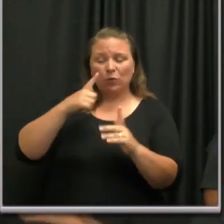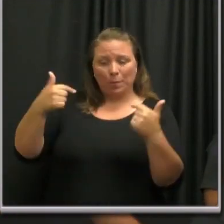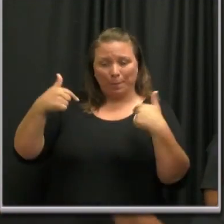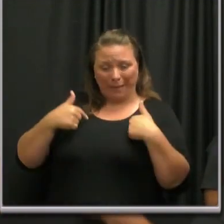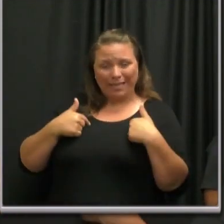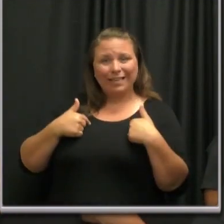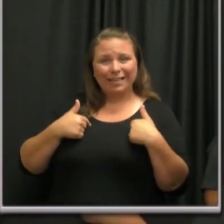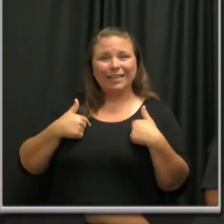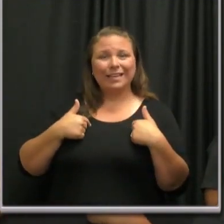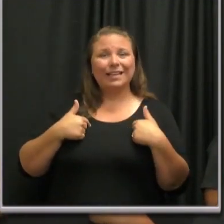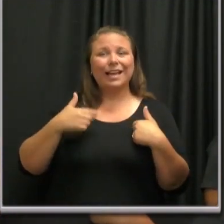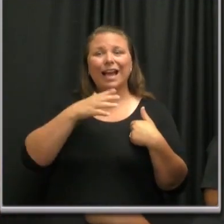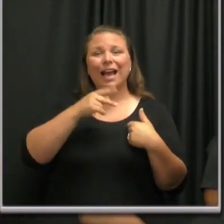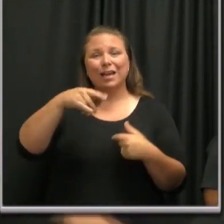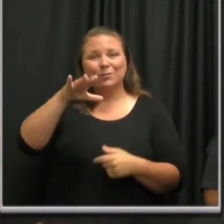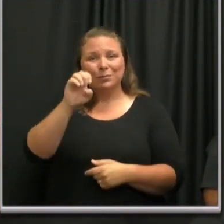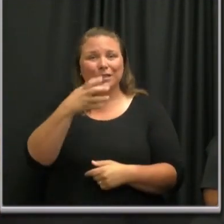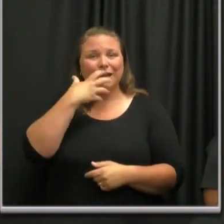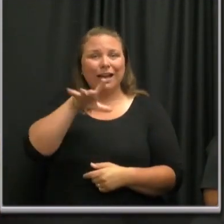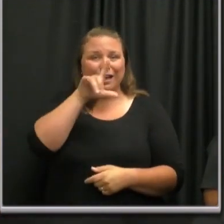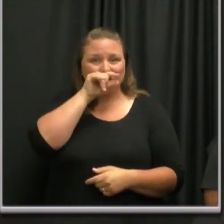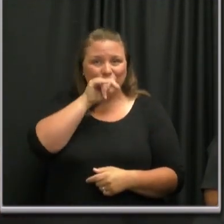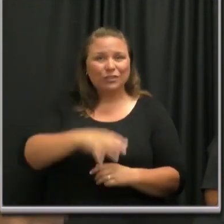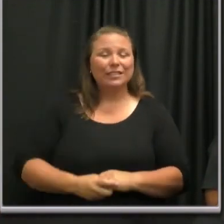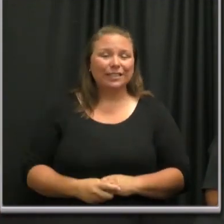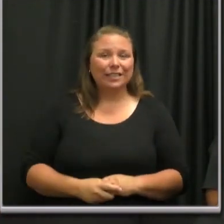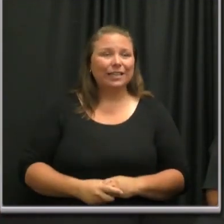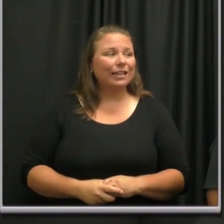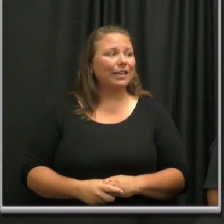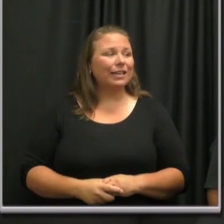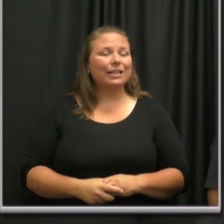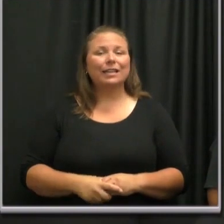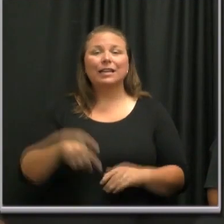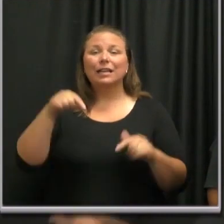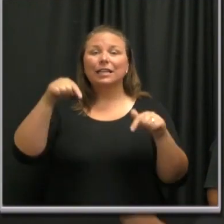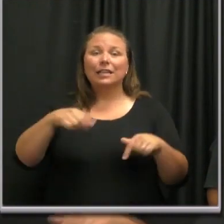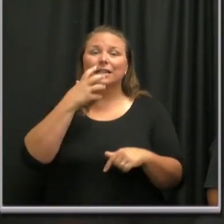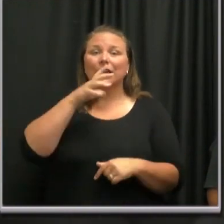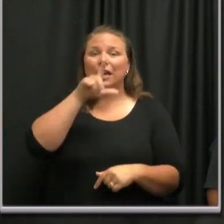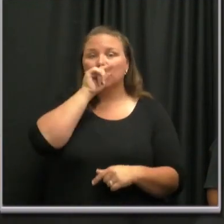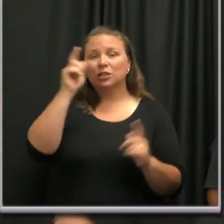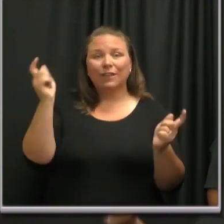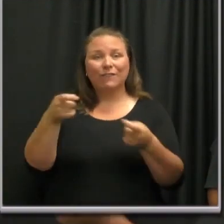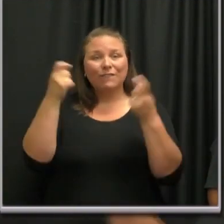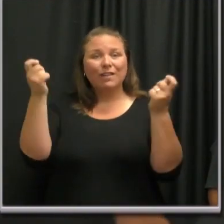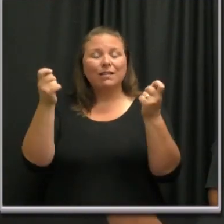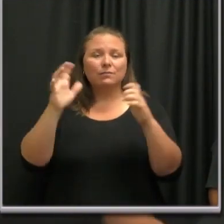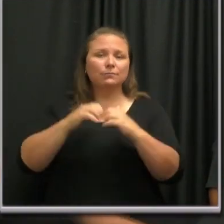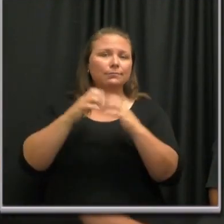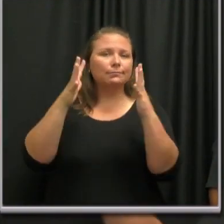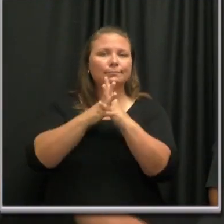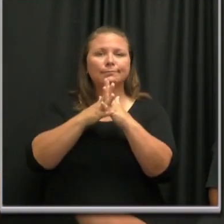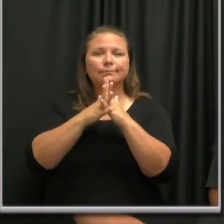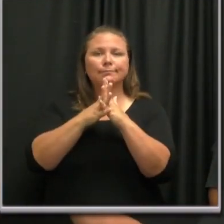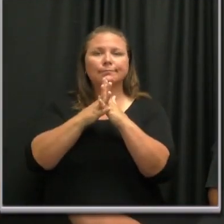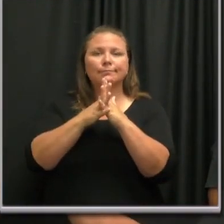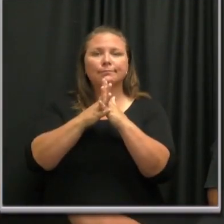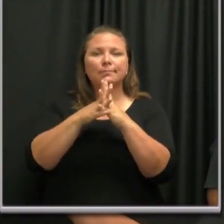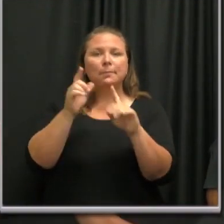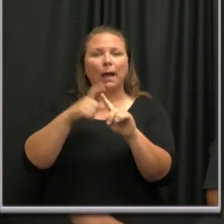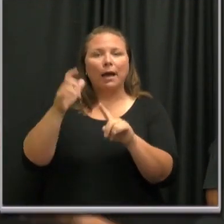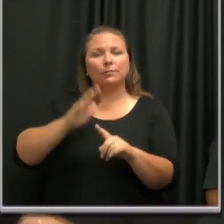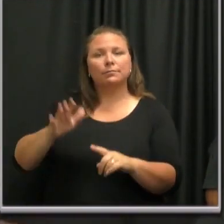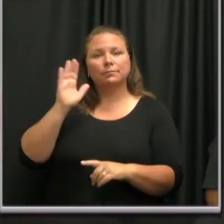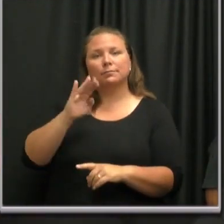and Prince's Hot Chicken. This hot chicken festival created by former